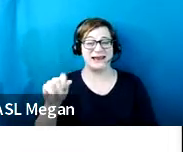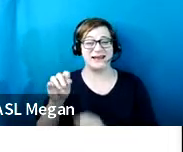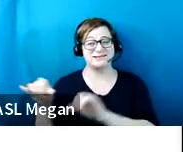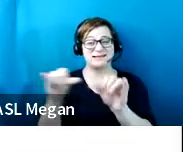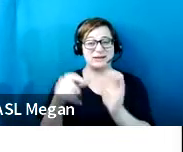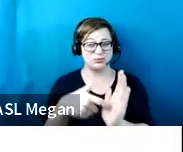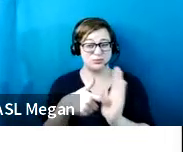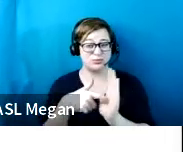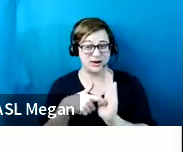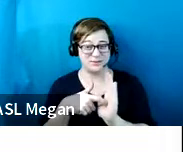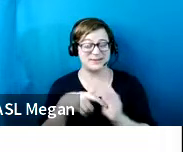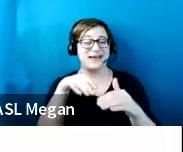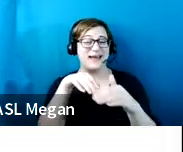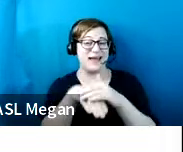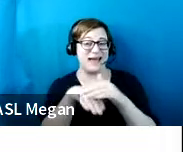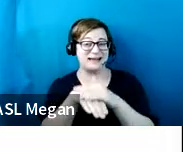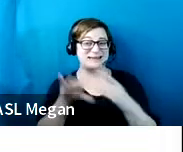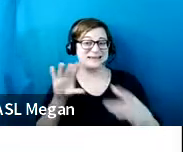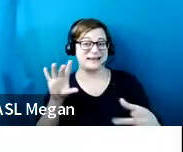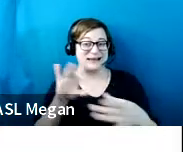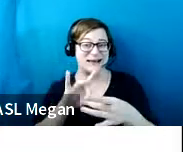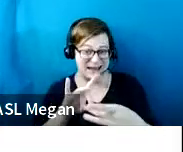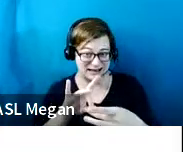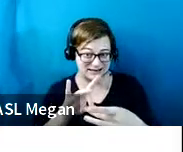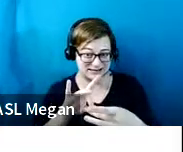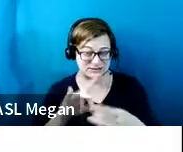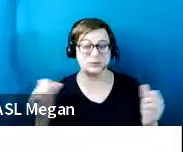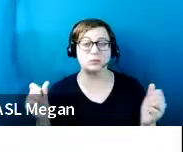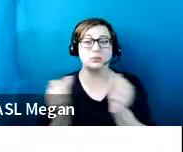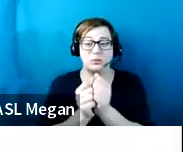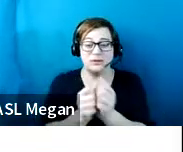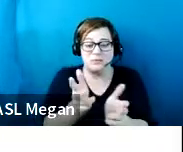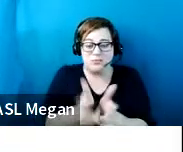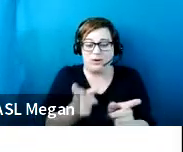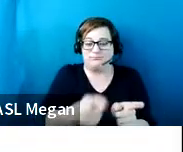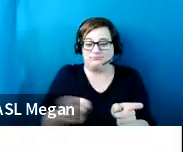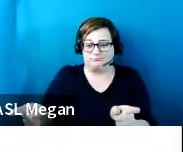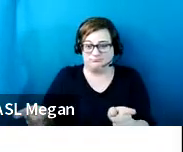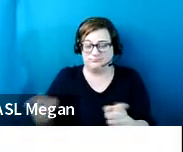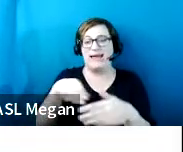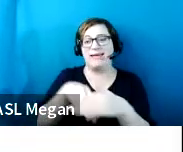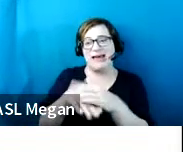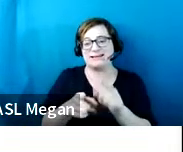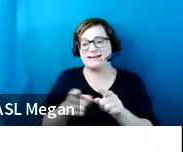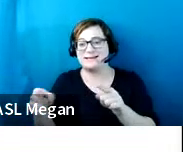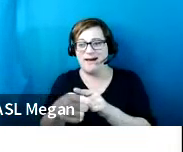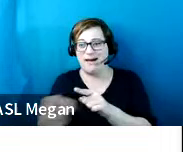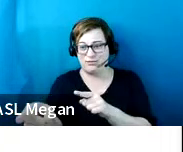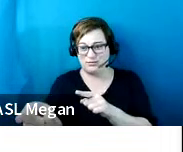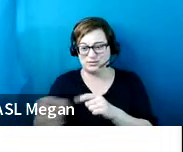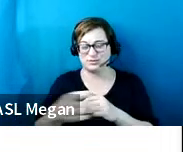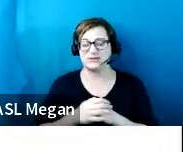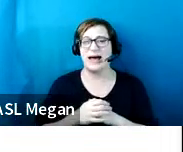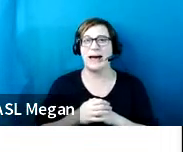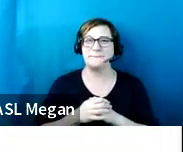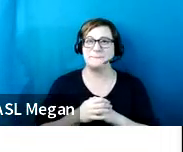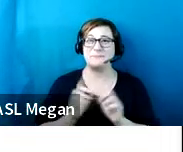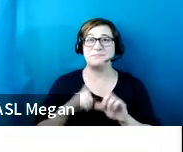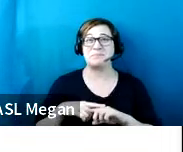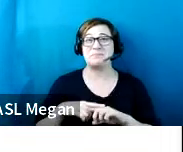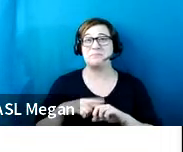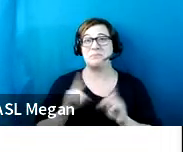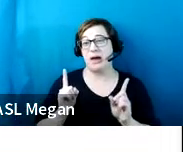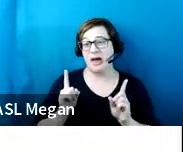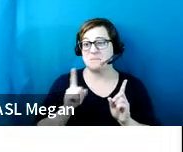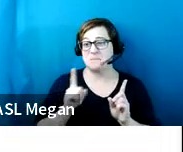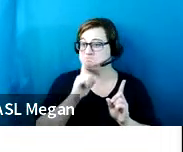that an accessible route connect parking spaces, access aisles to the accessible entrance they serve, but they